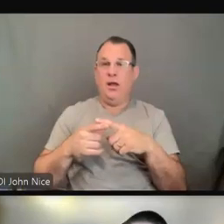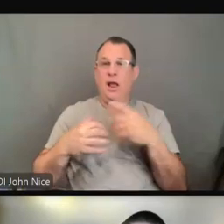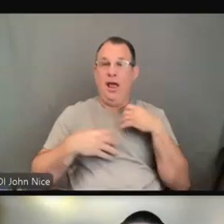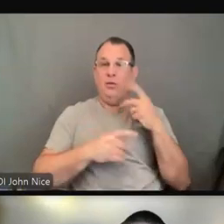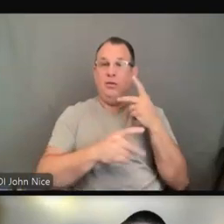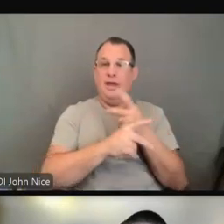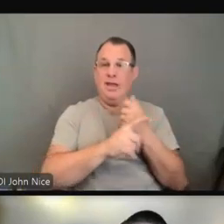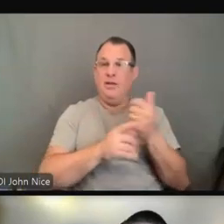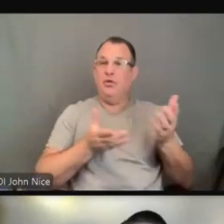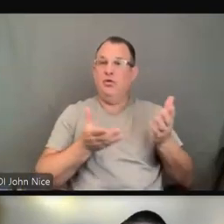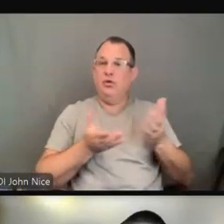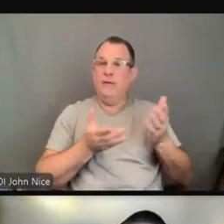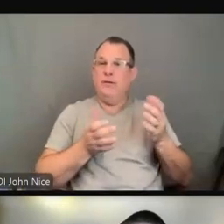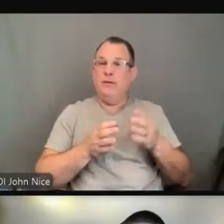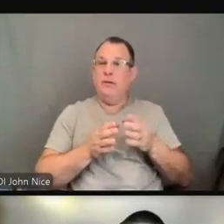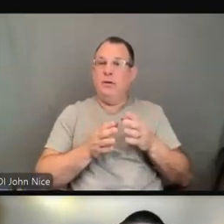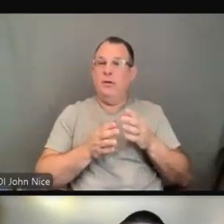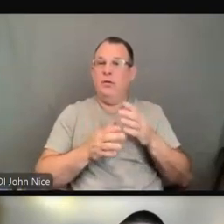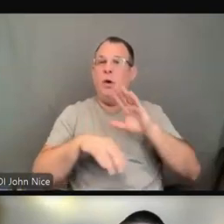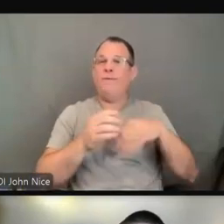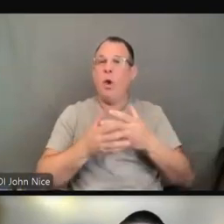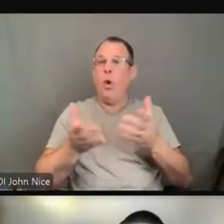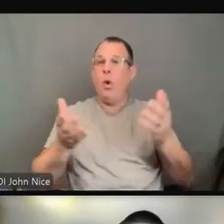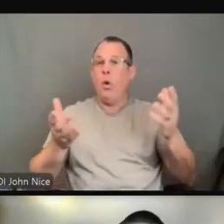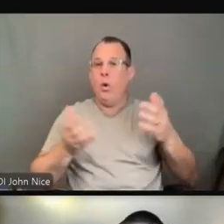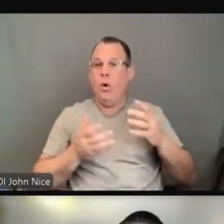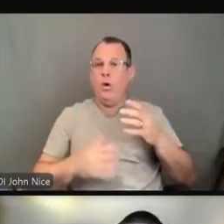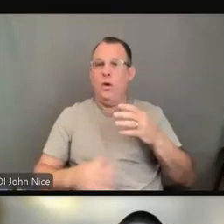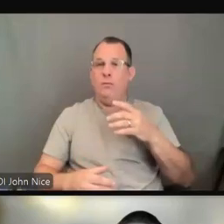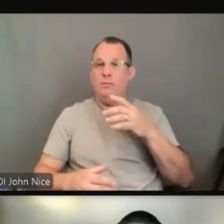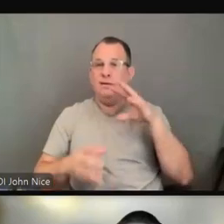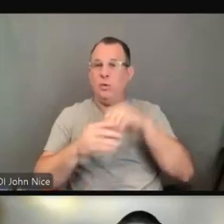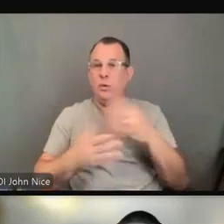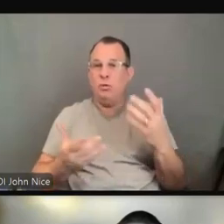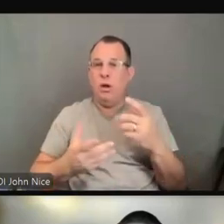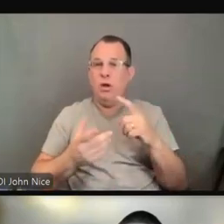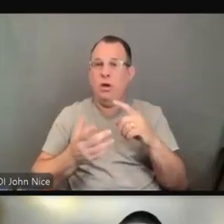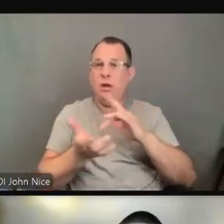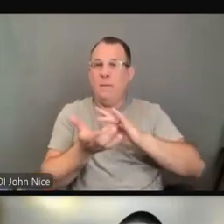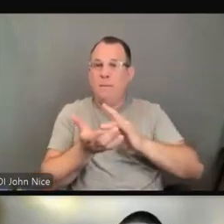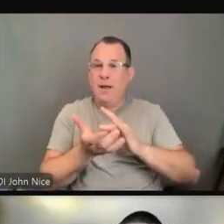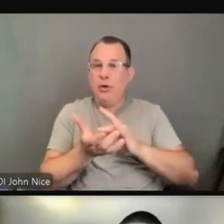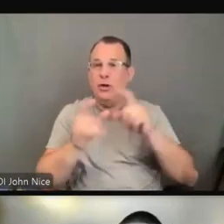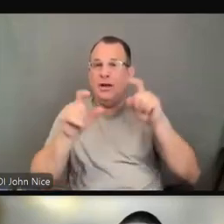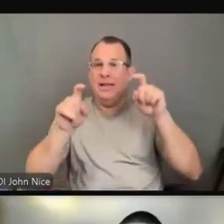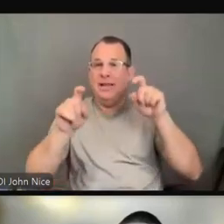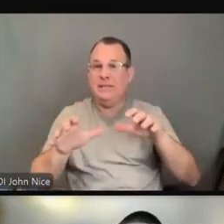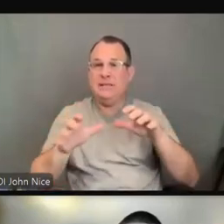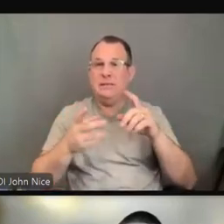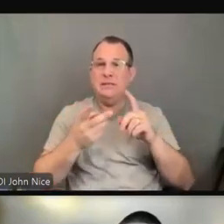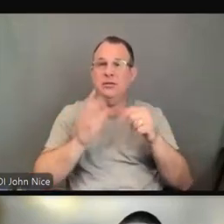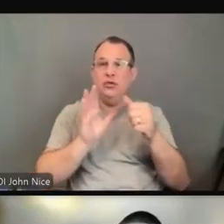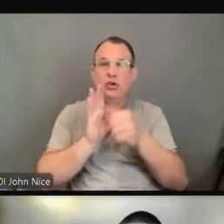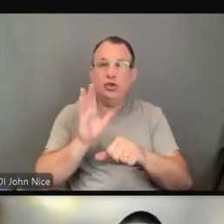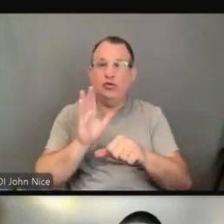kind of a broad category, but it would include things like medical tests or procedures, meetings